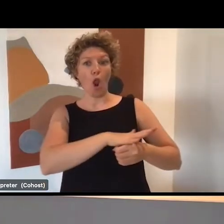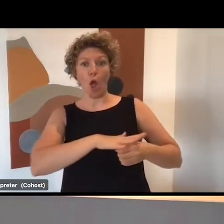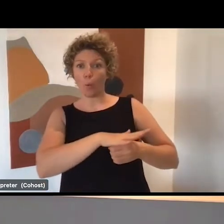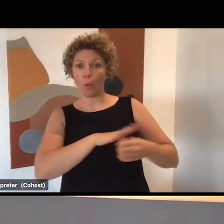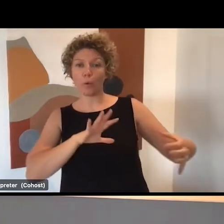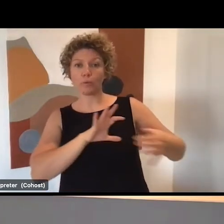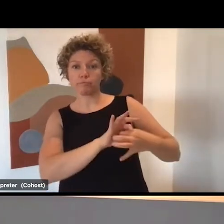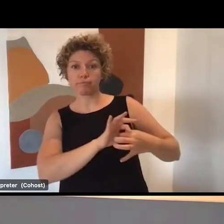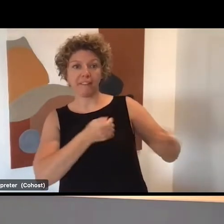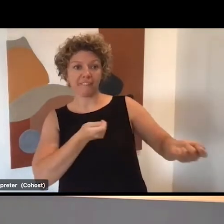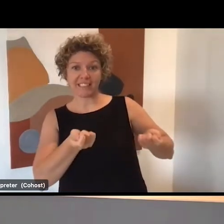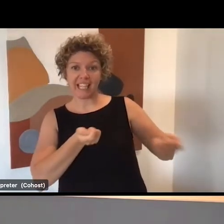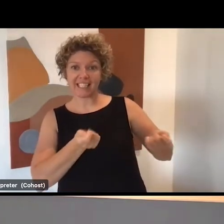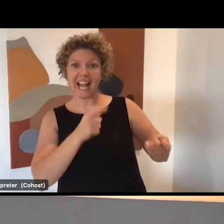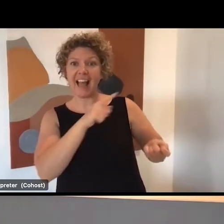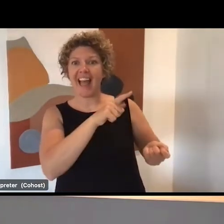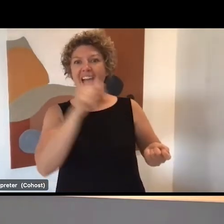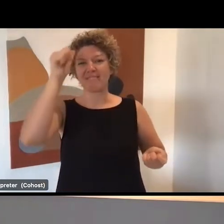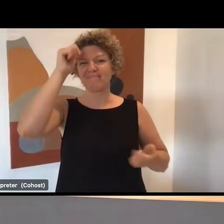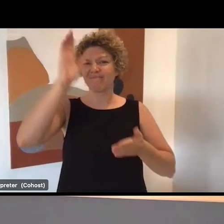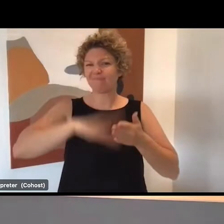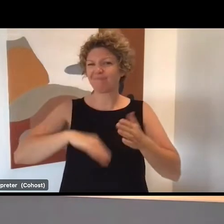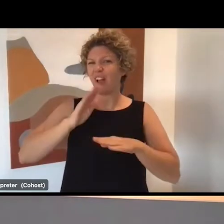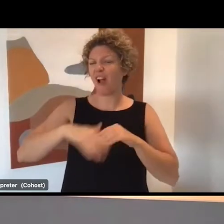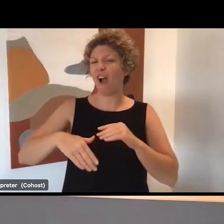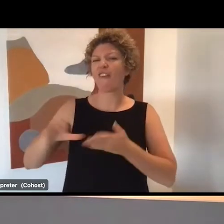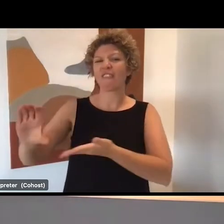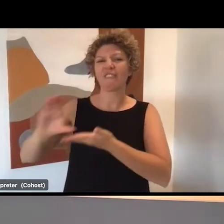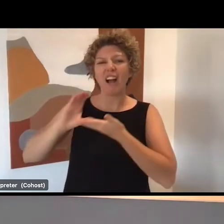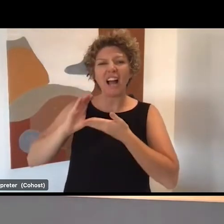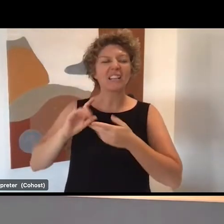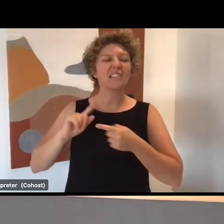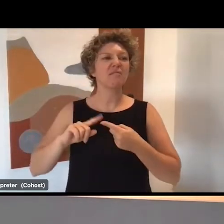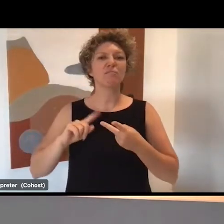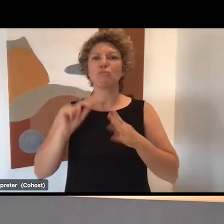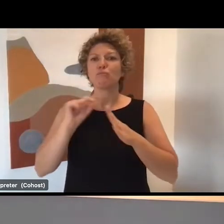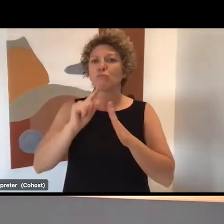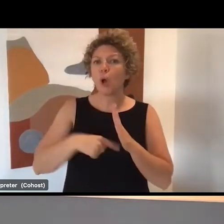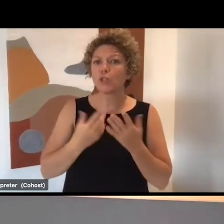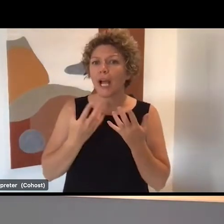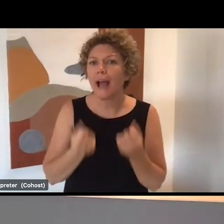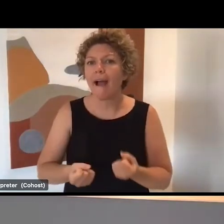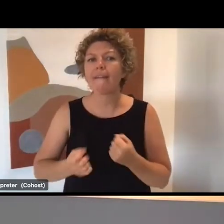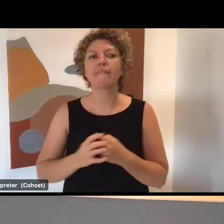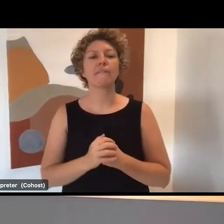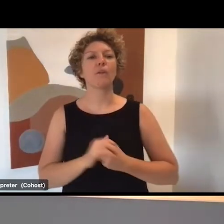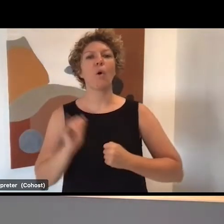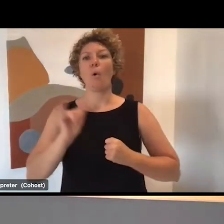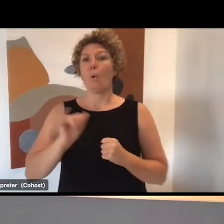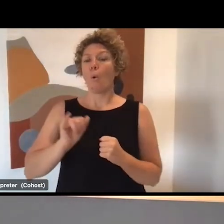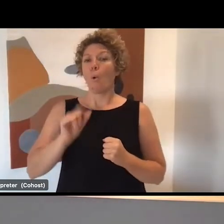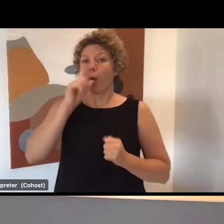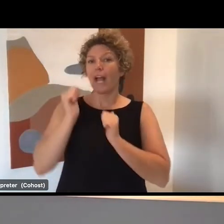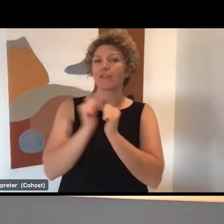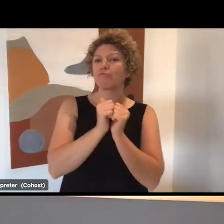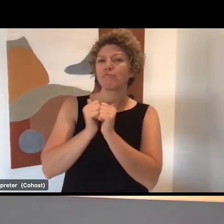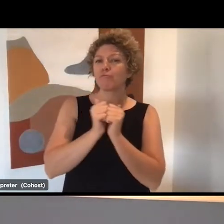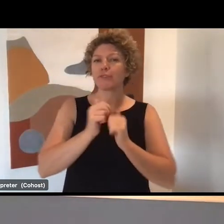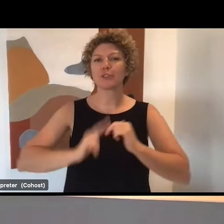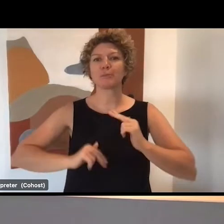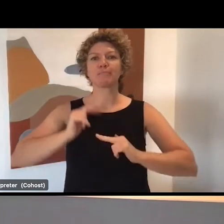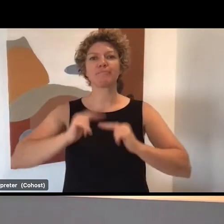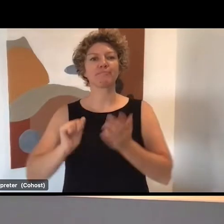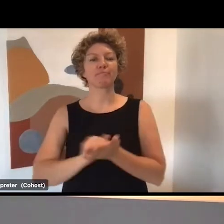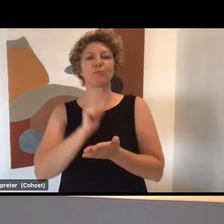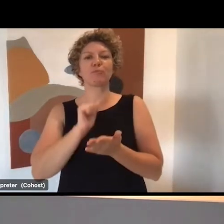can tell you about the local recovery fund, they can tell you projects that are currently underway, or they can work with you to develop